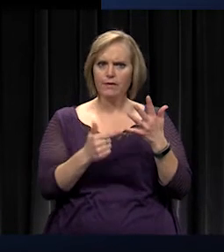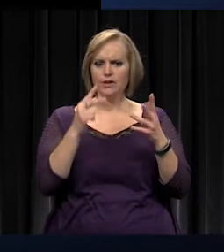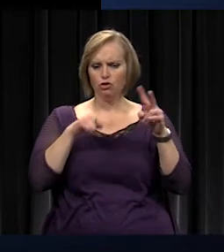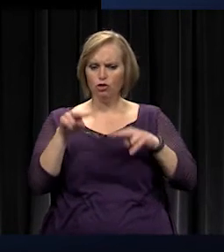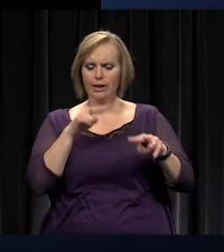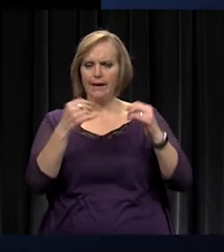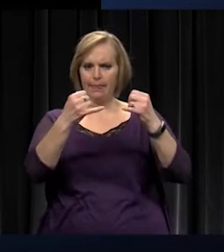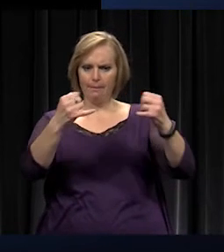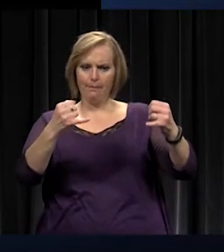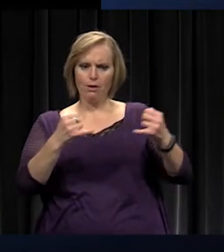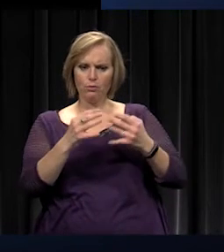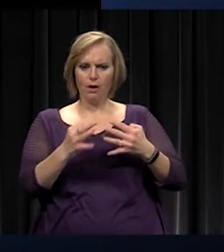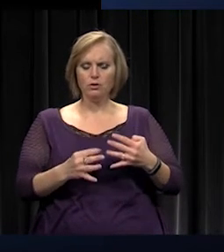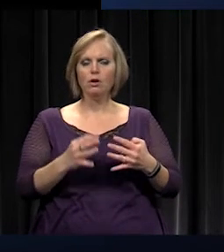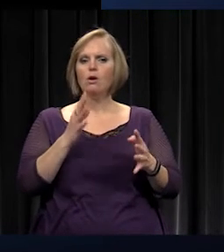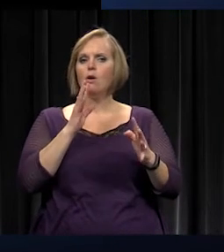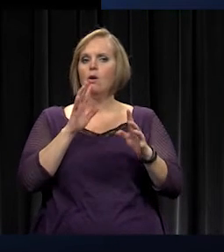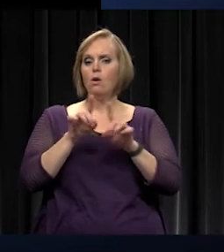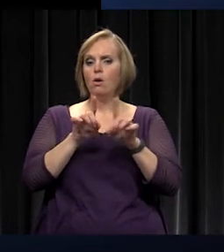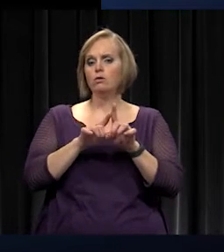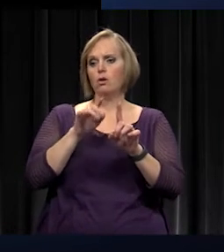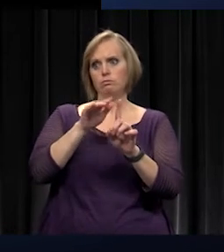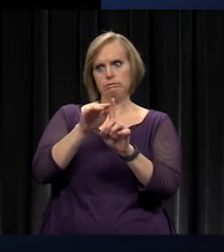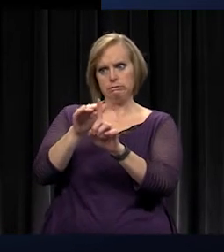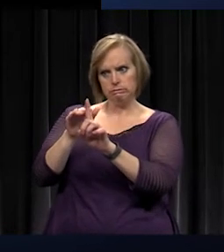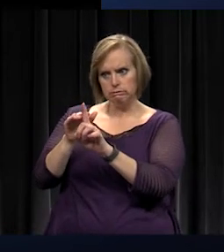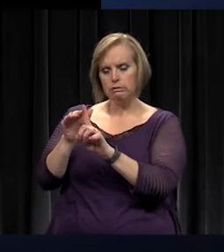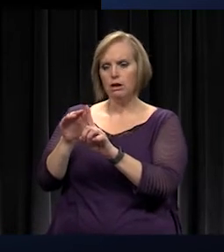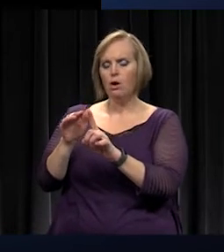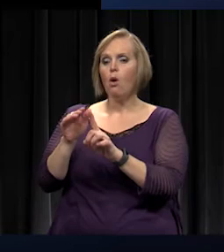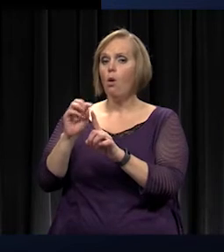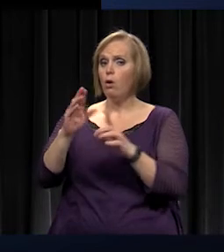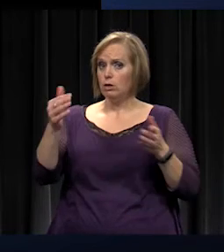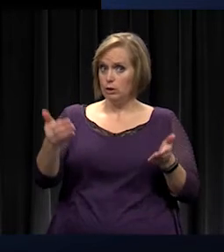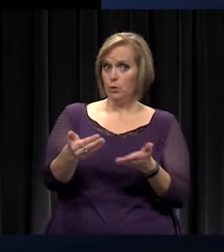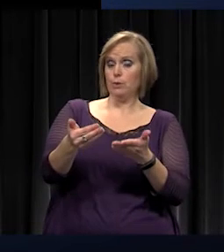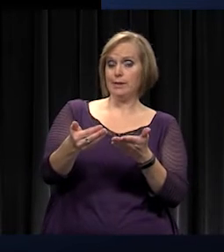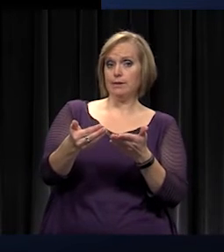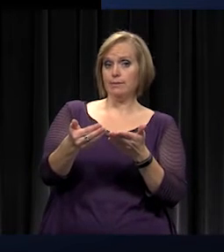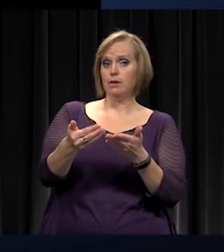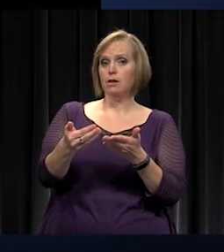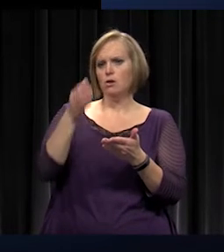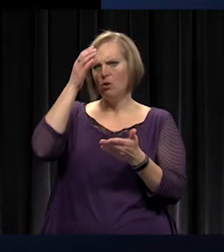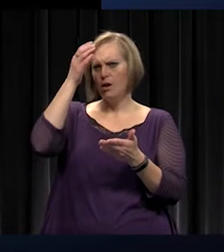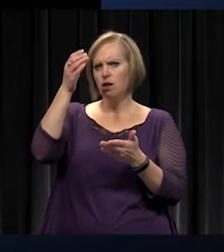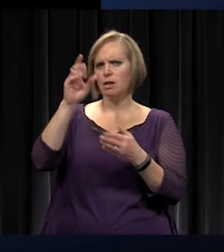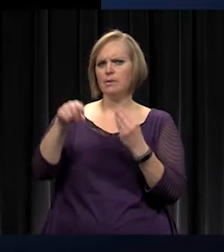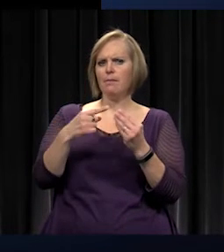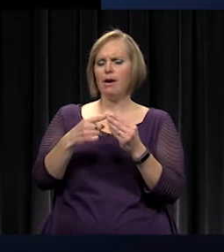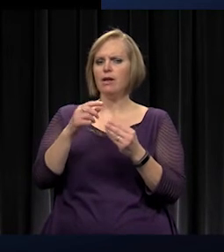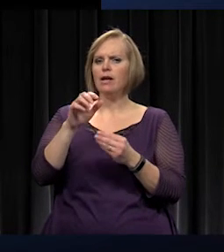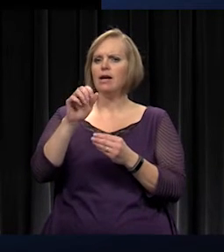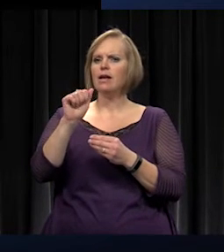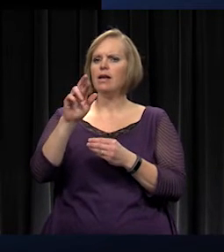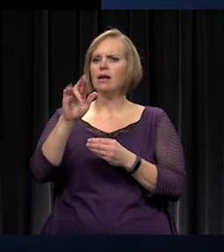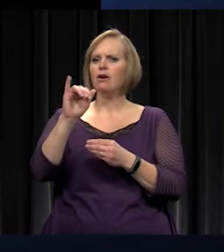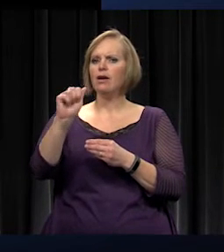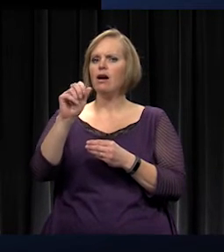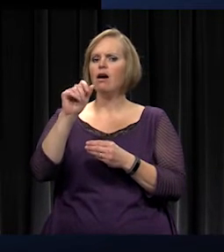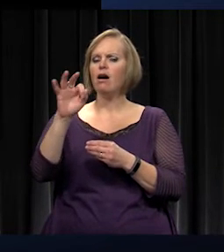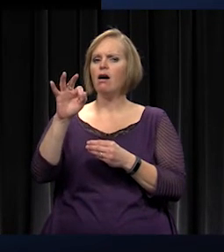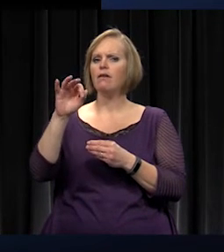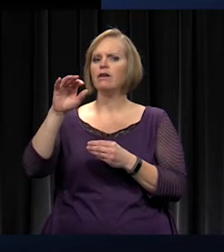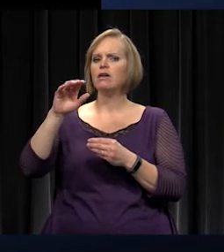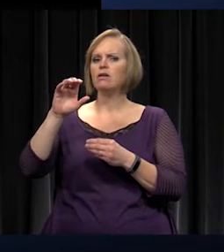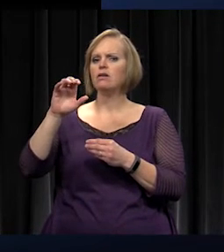also spent a little bit of time reminding this group, or for some of them, introducing them to the concept of areas of choice. And so on this map,